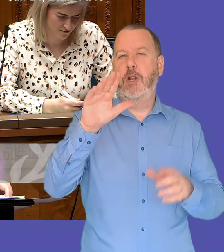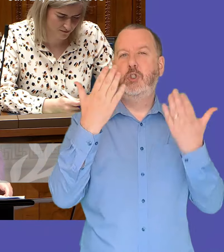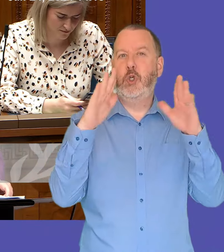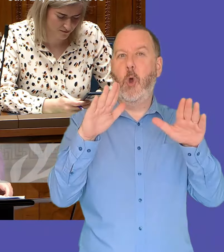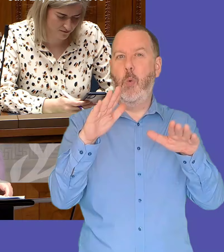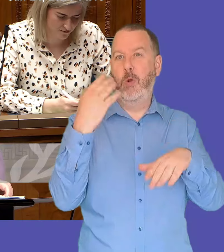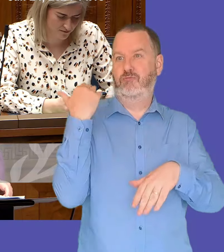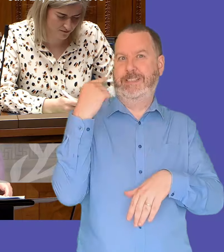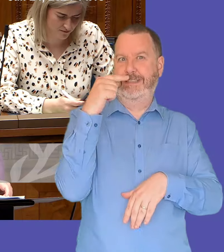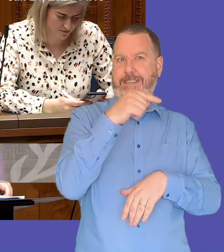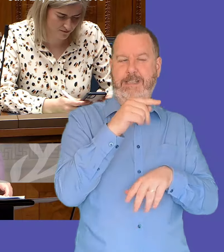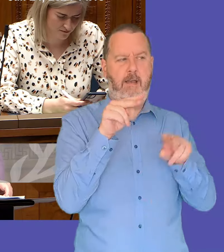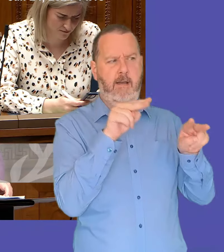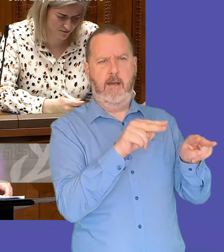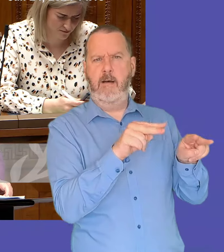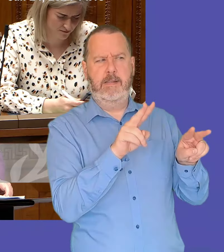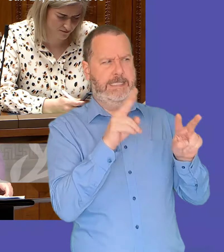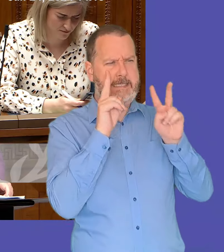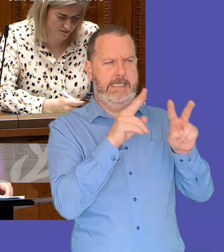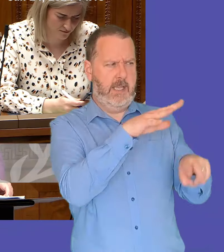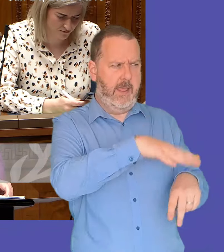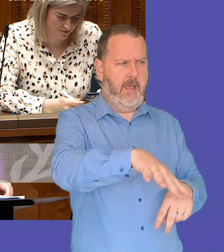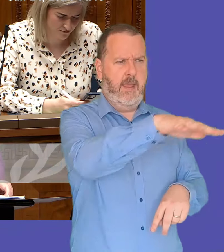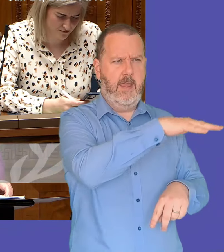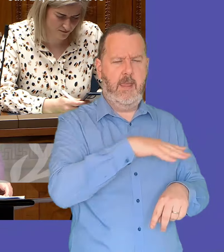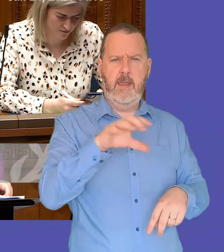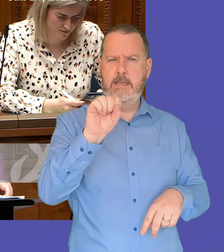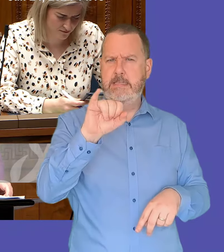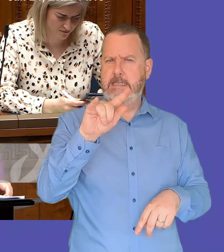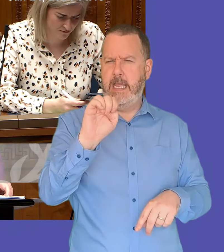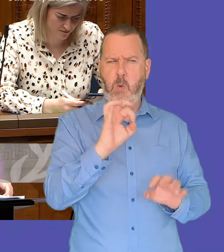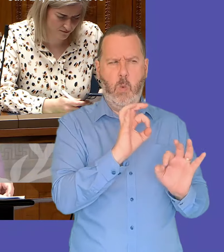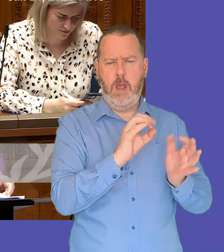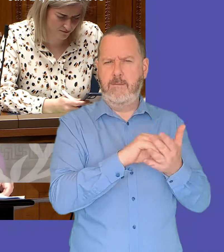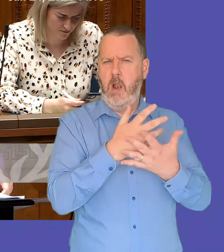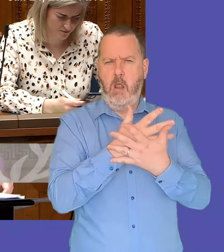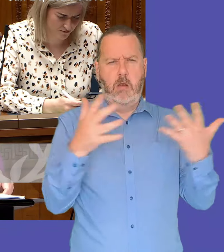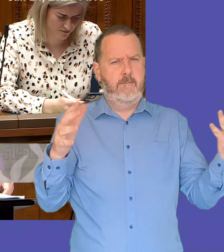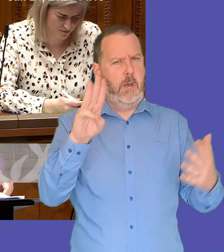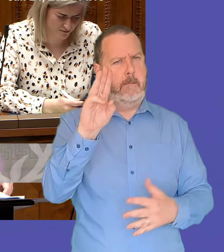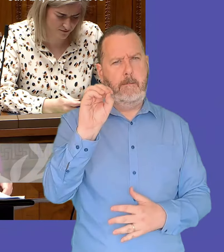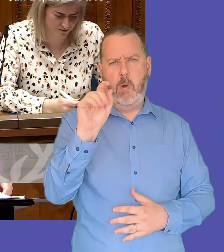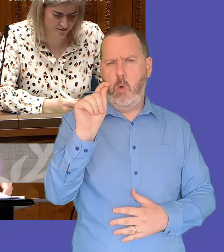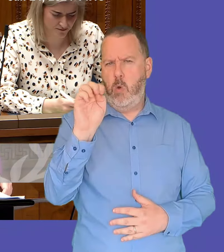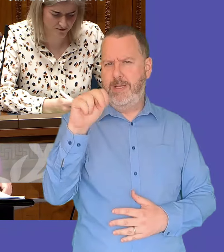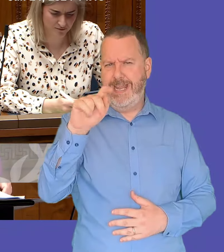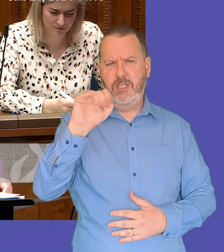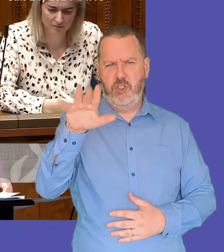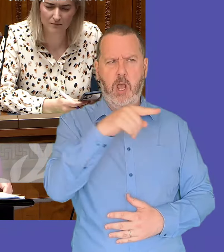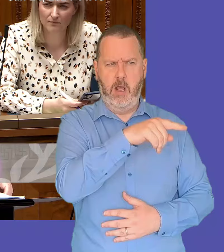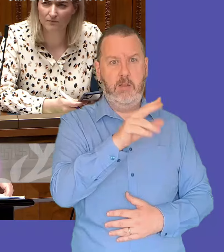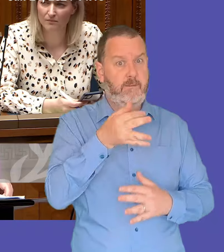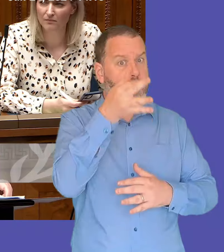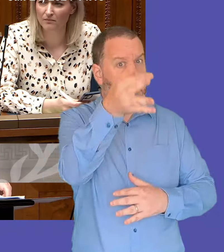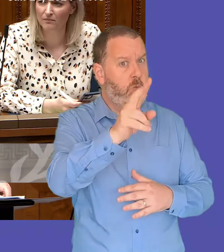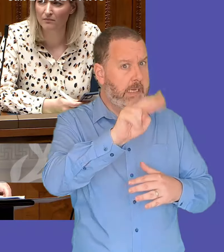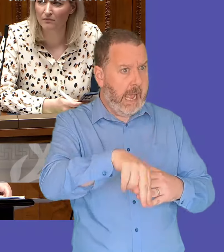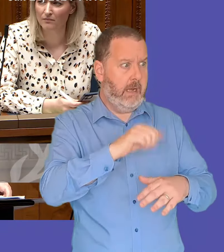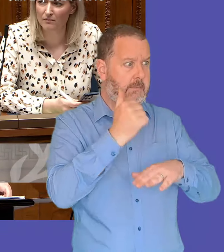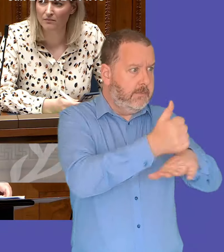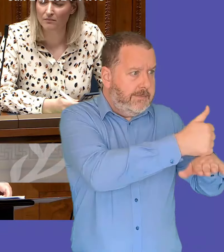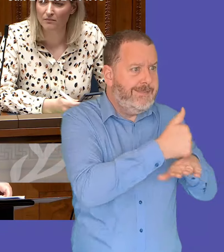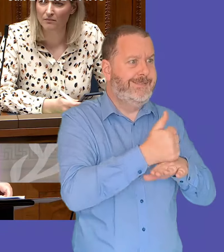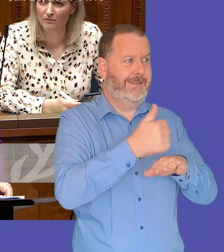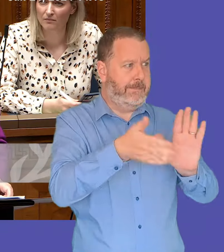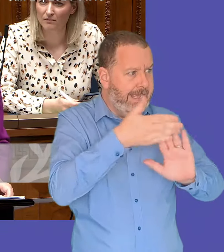days like that that you actually get to see the real potential of the site and you know that it's something that is evident to us all so i think it's fair to